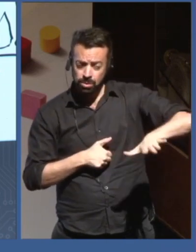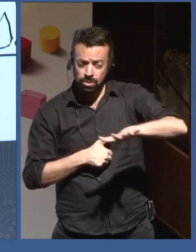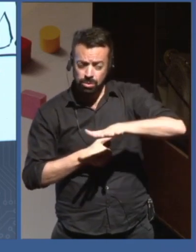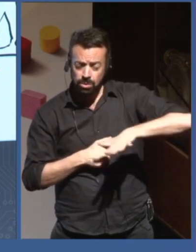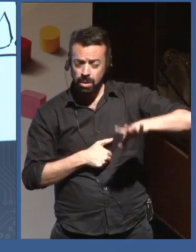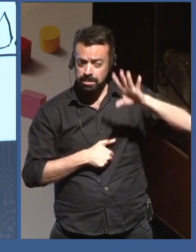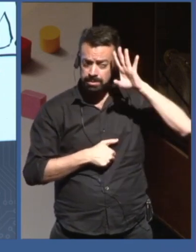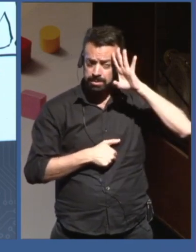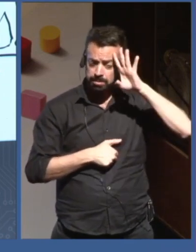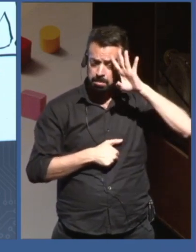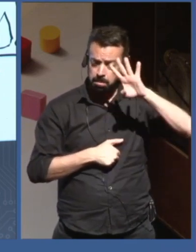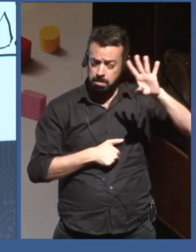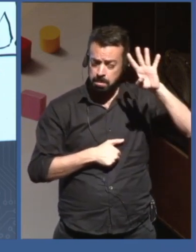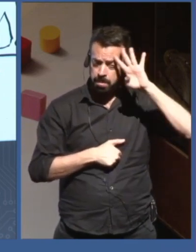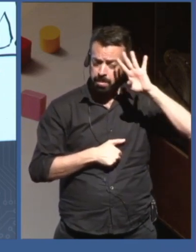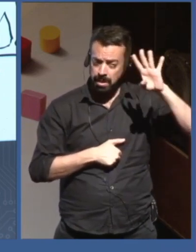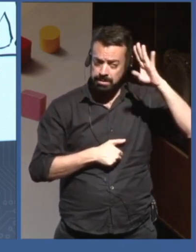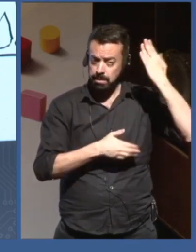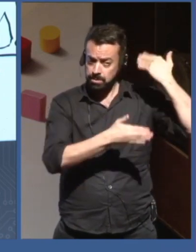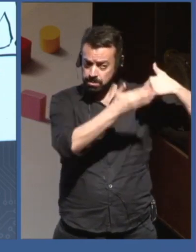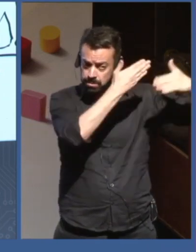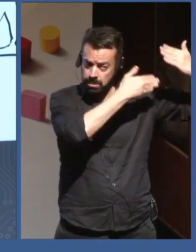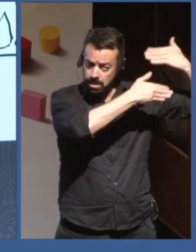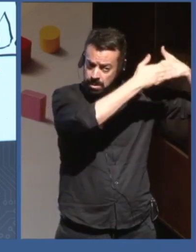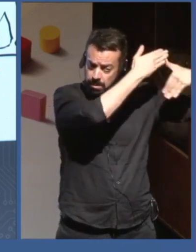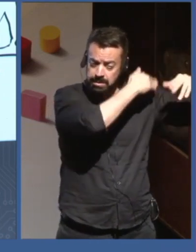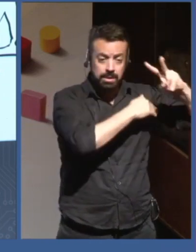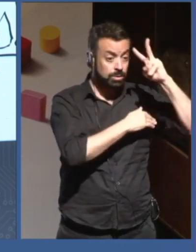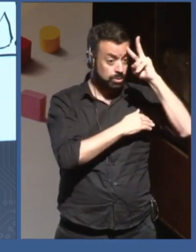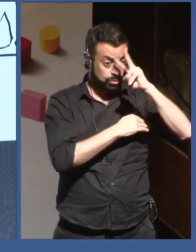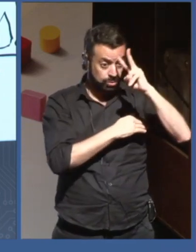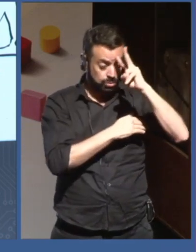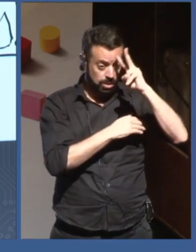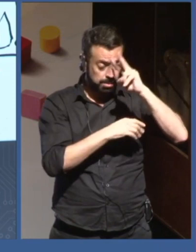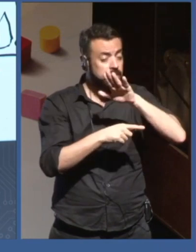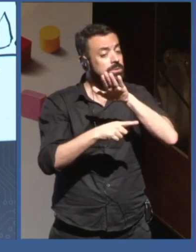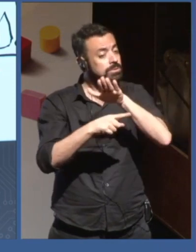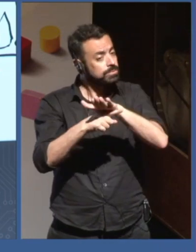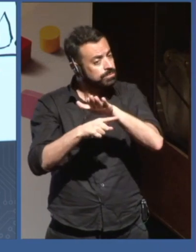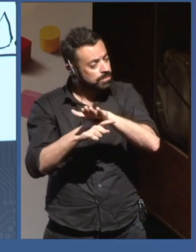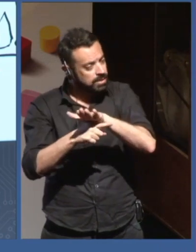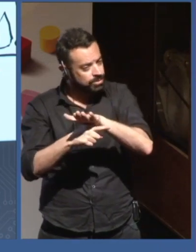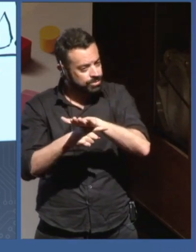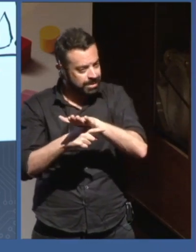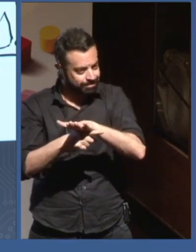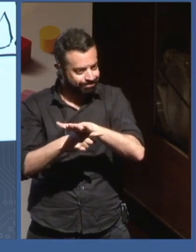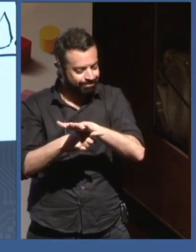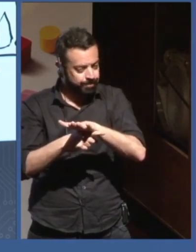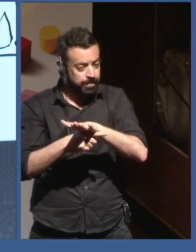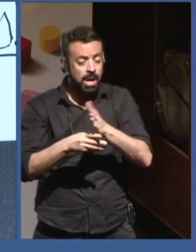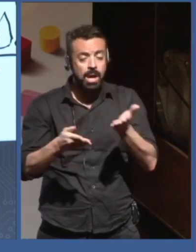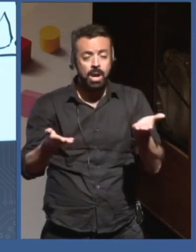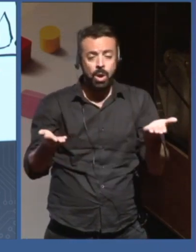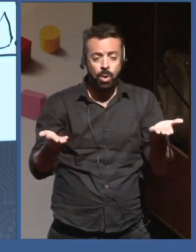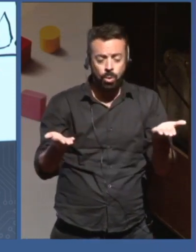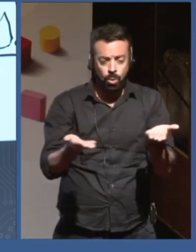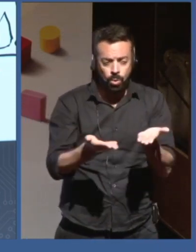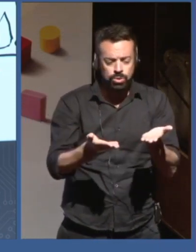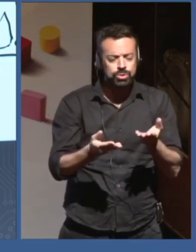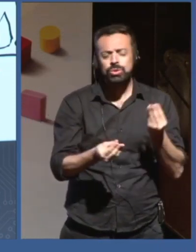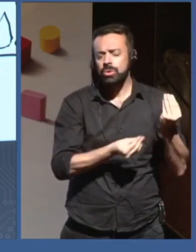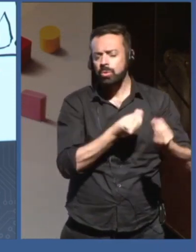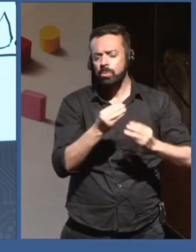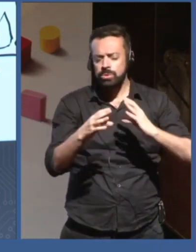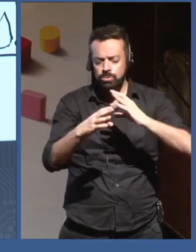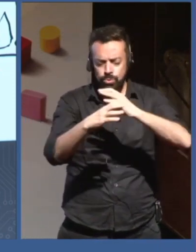go hand in hand. However, we know that there are lots of things that are measured, and no action is taken on the basis of measurement,